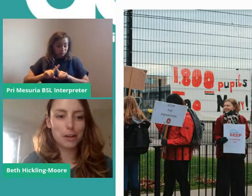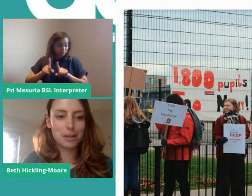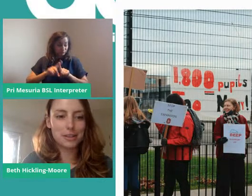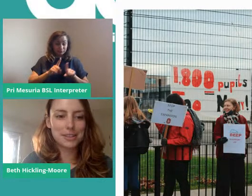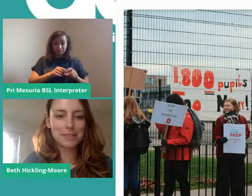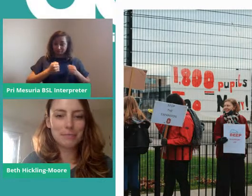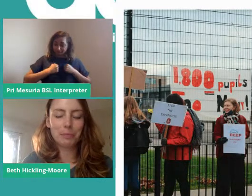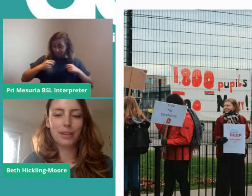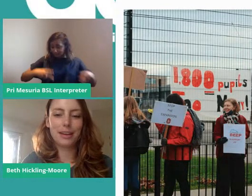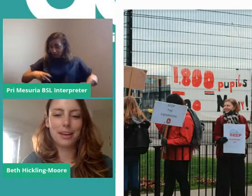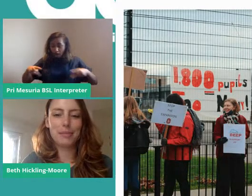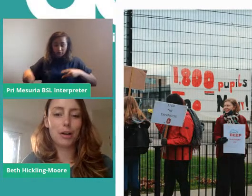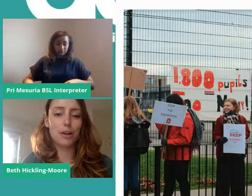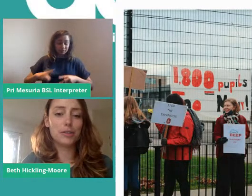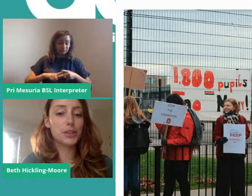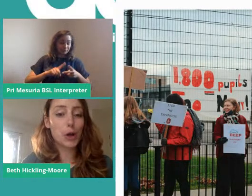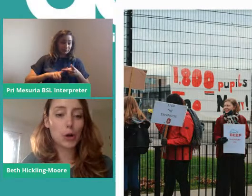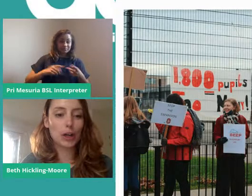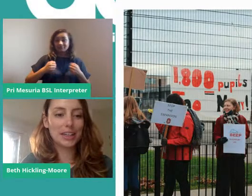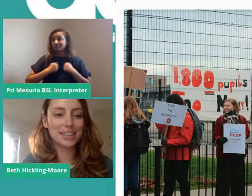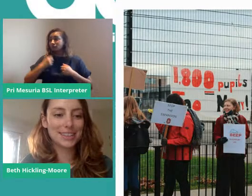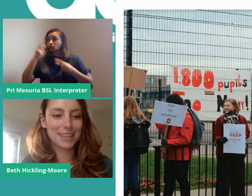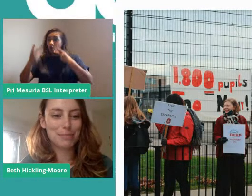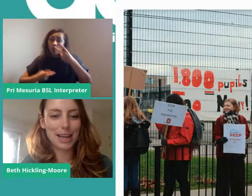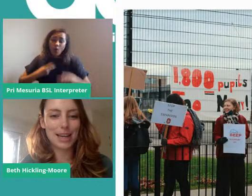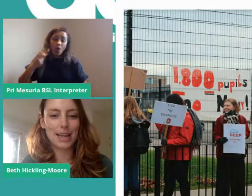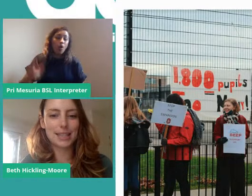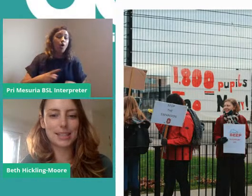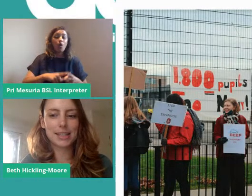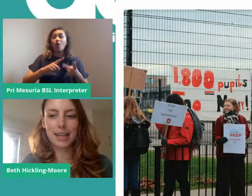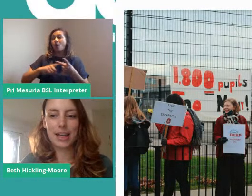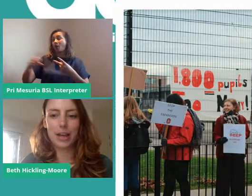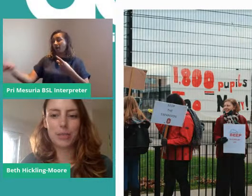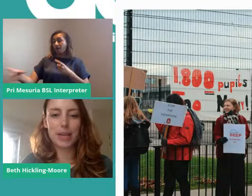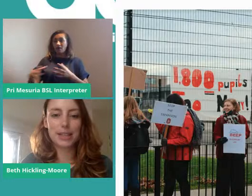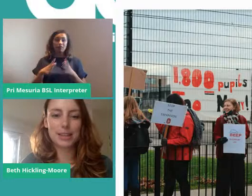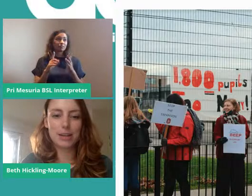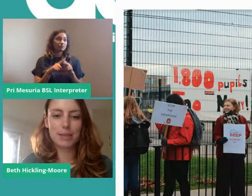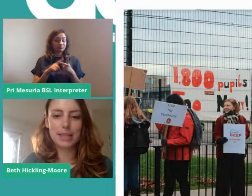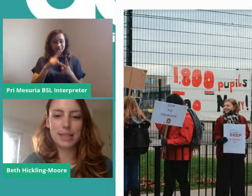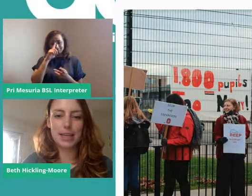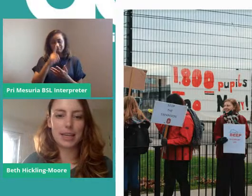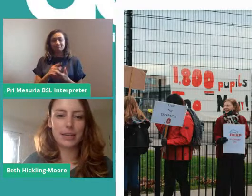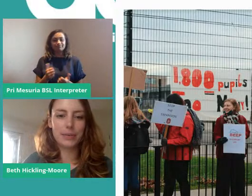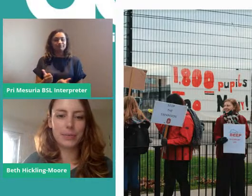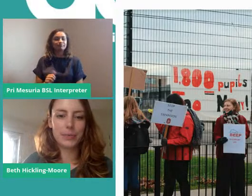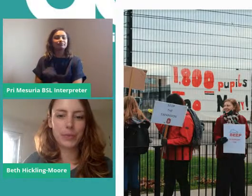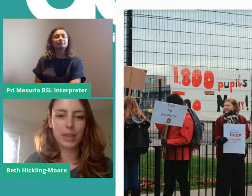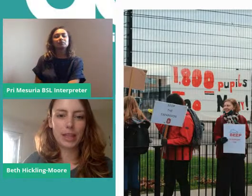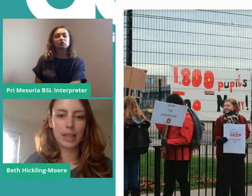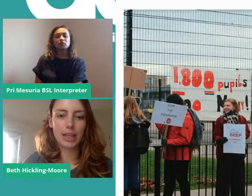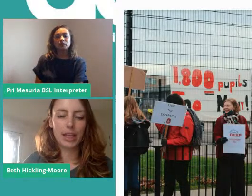our own dance, our own song, a playlist. Next slide, please, Nick.